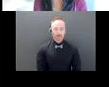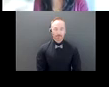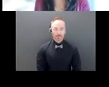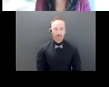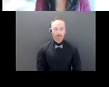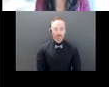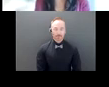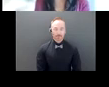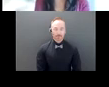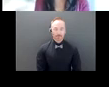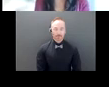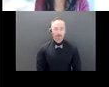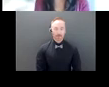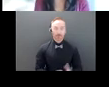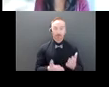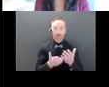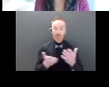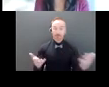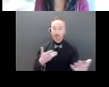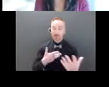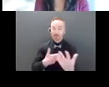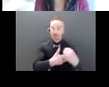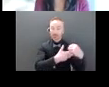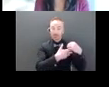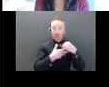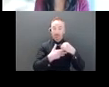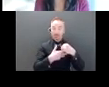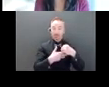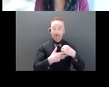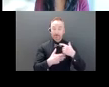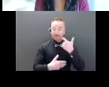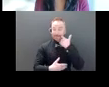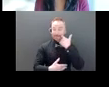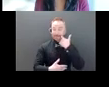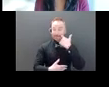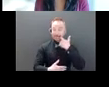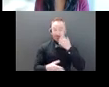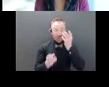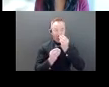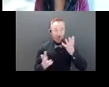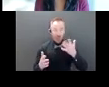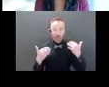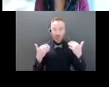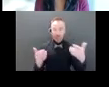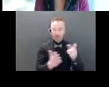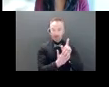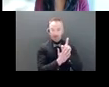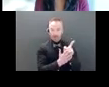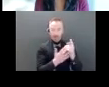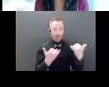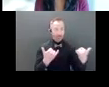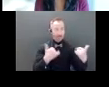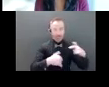For those of you who have just joined us, we're letting everybody know we'll be starting in probably another minute. We've just reached the one o'clock hour.